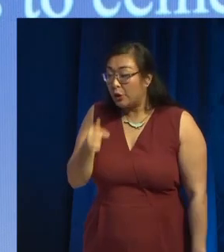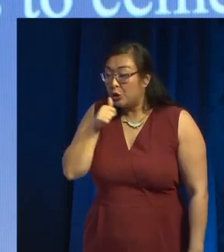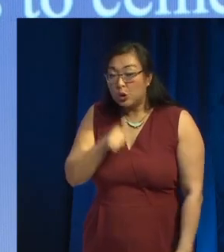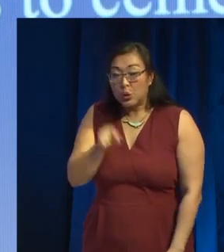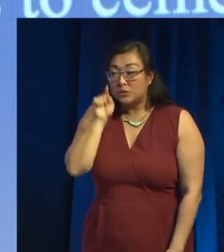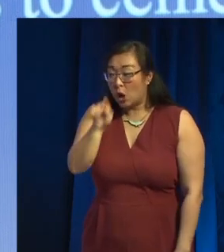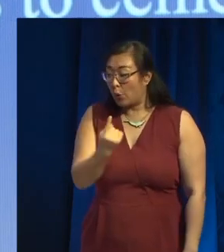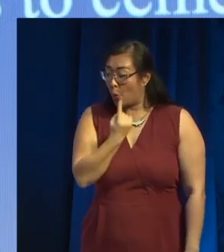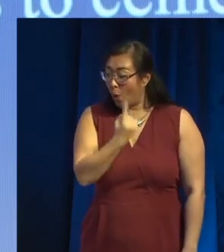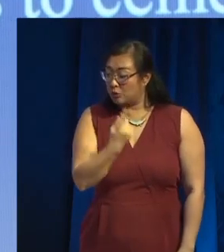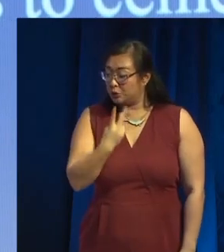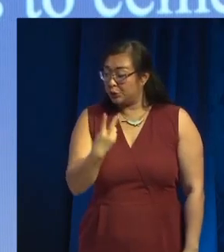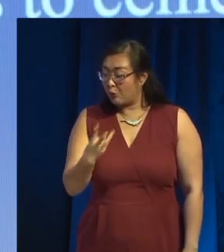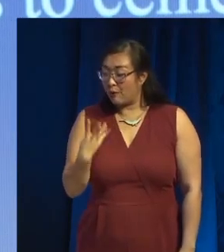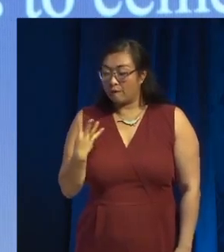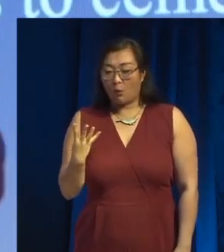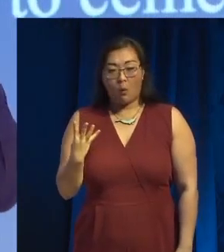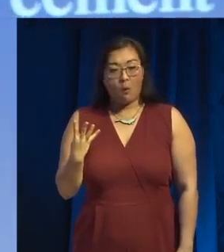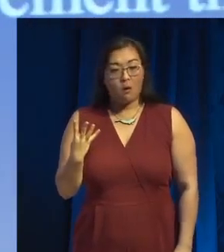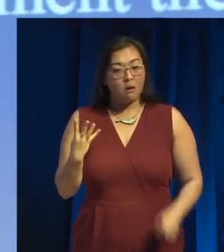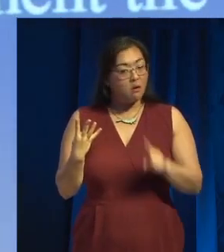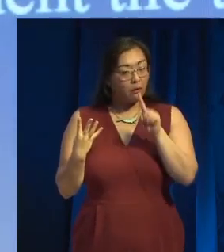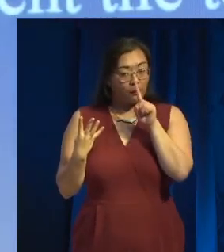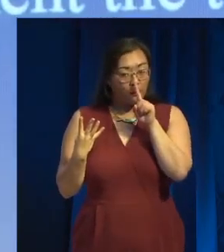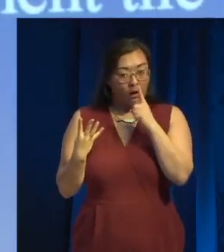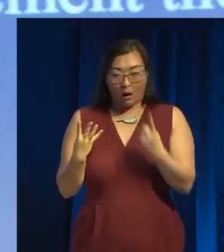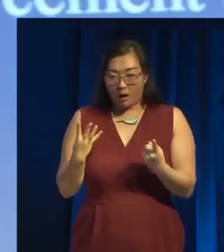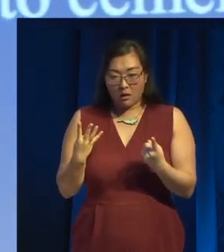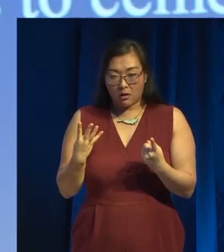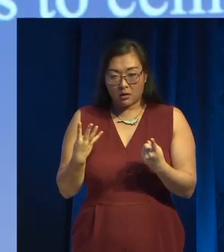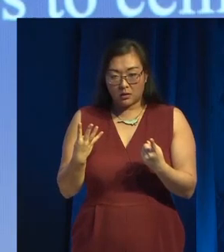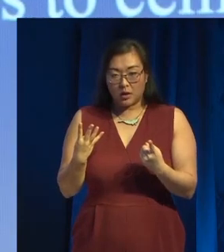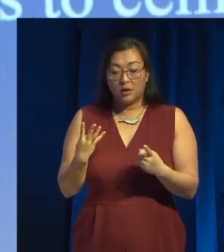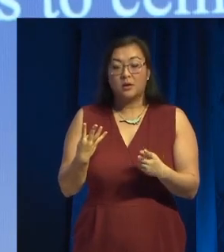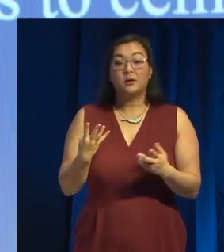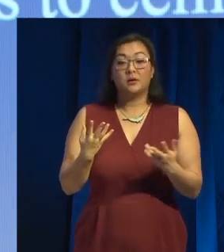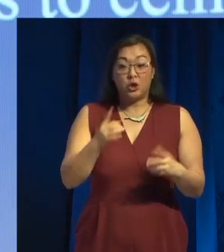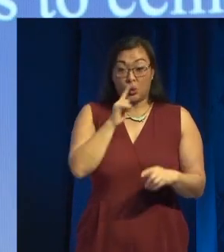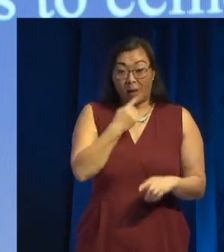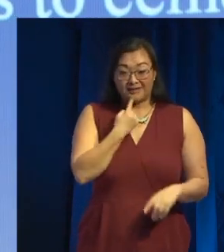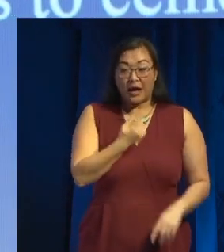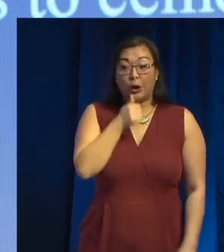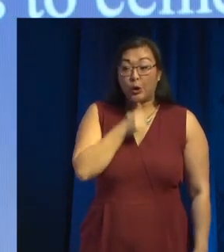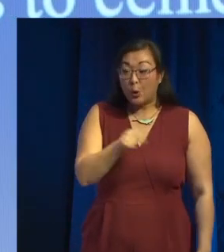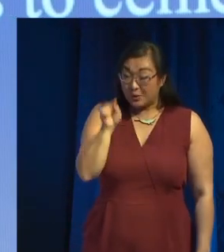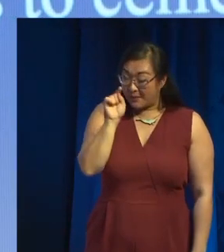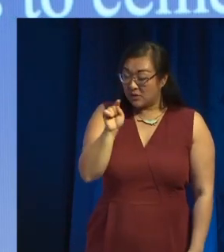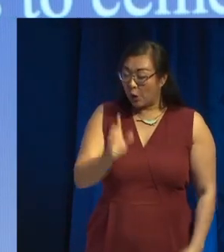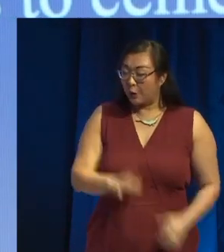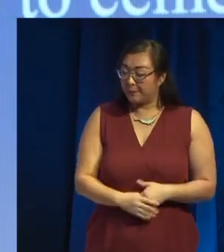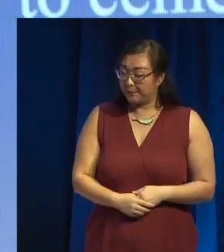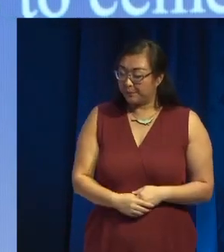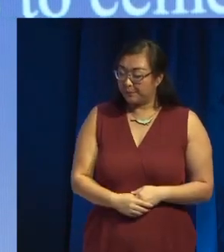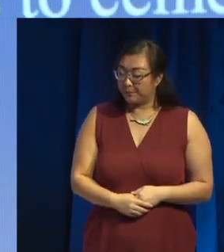do it. You can't have, use the passcode, and then an empty gap. You have to say to Alexa,